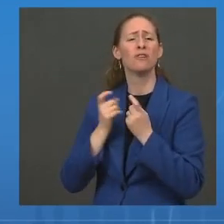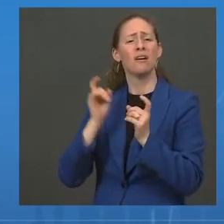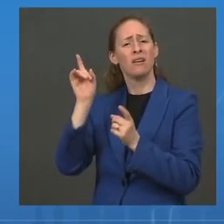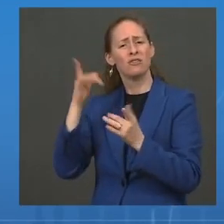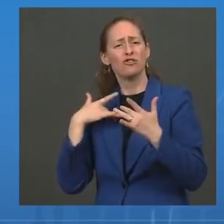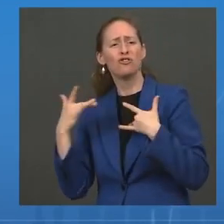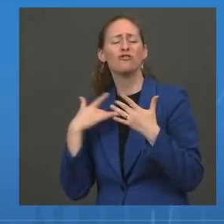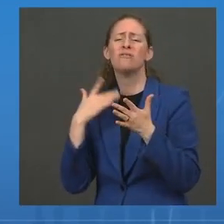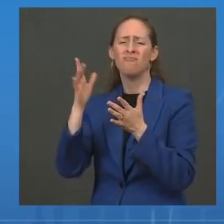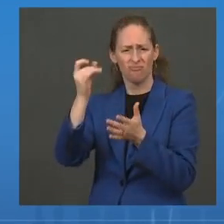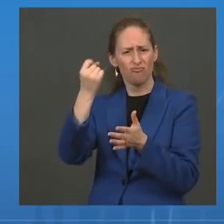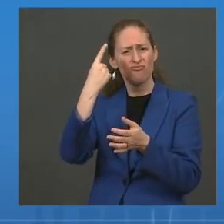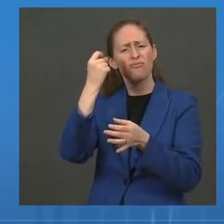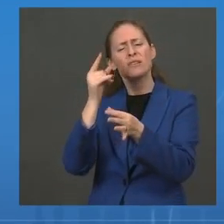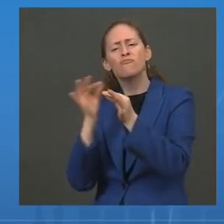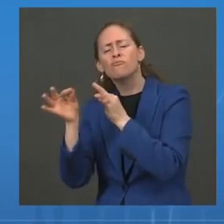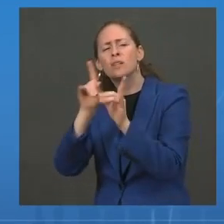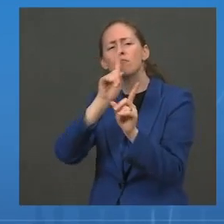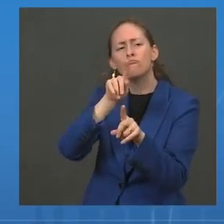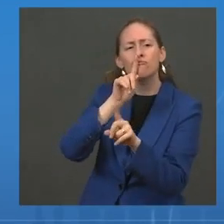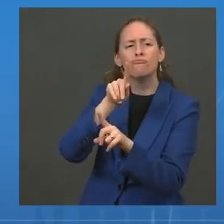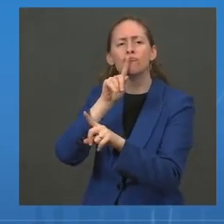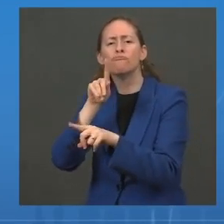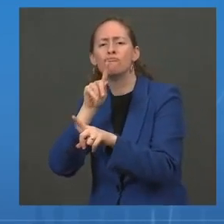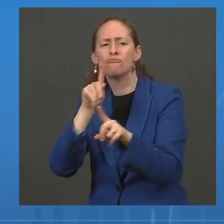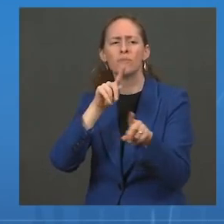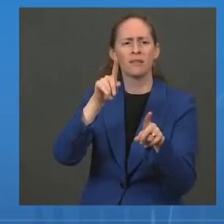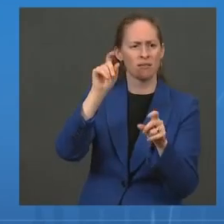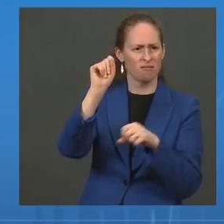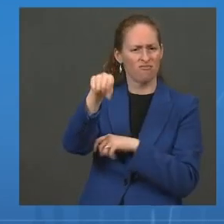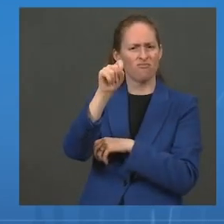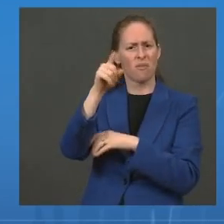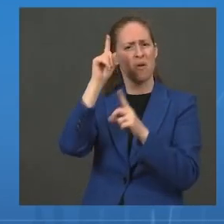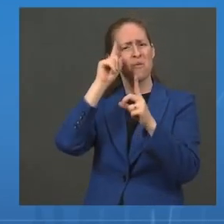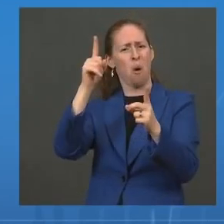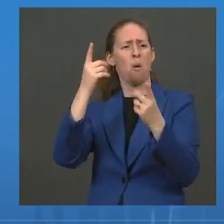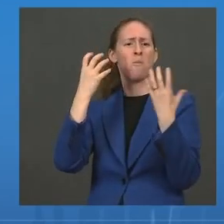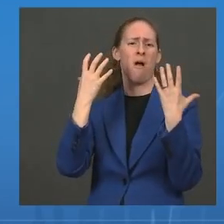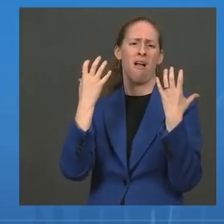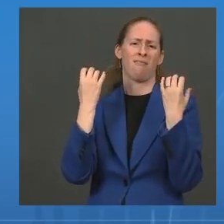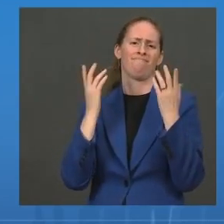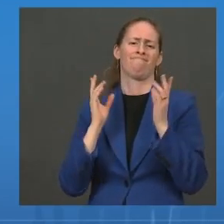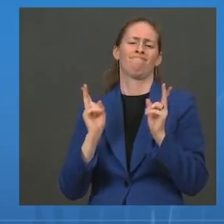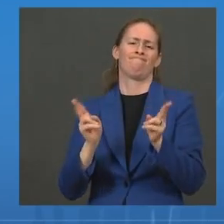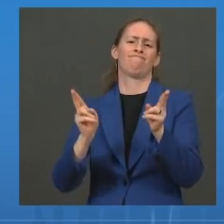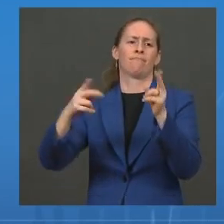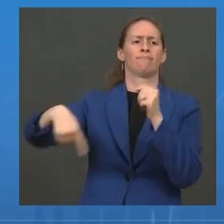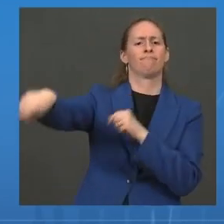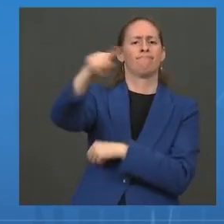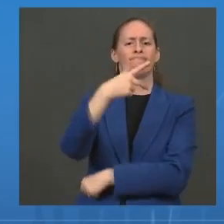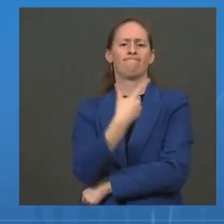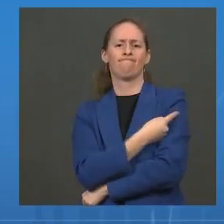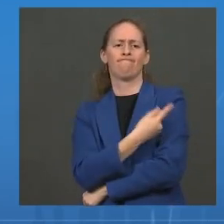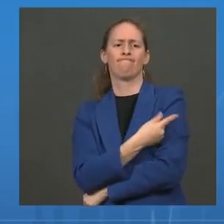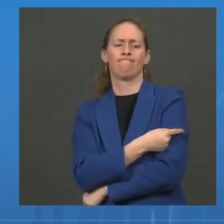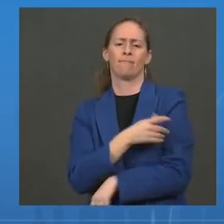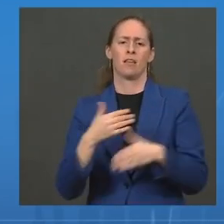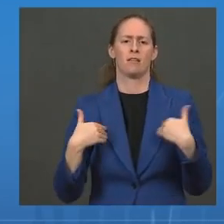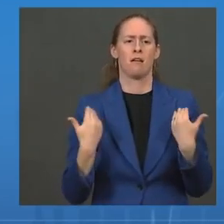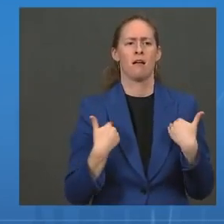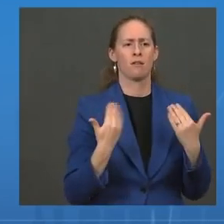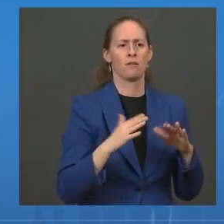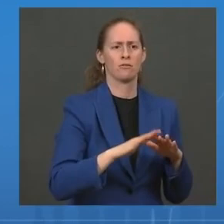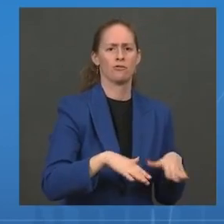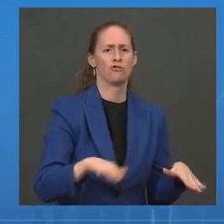have about the vaccines and get as many kids vaccinated as soon as possible at these convenient locations. Dr.